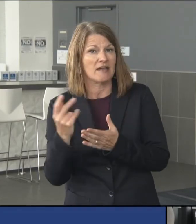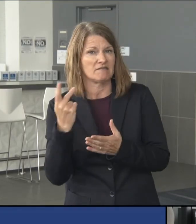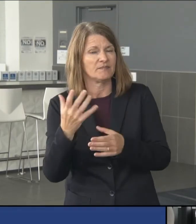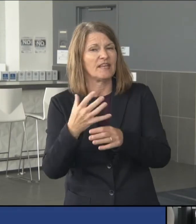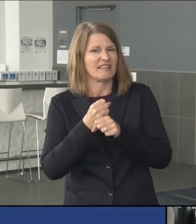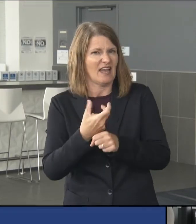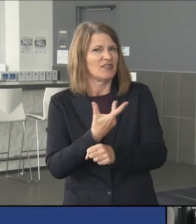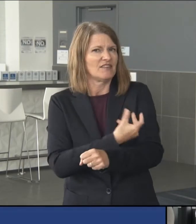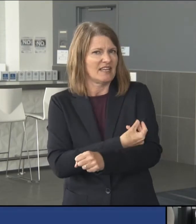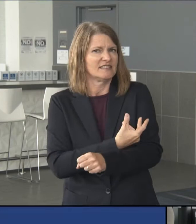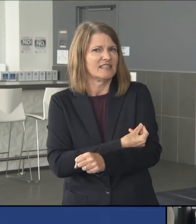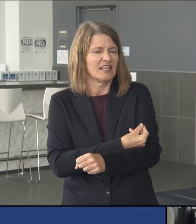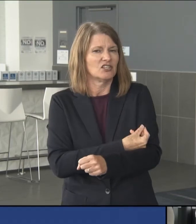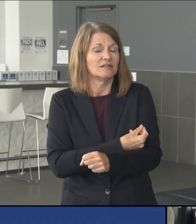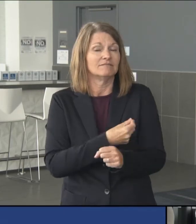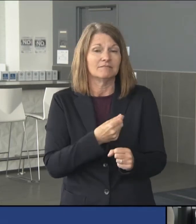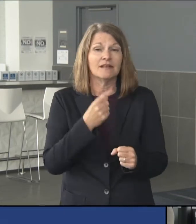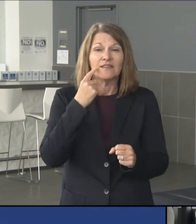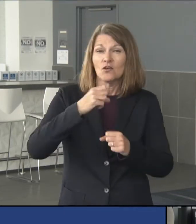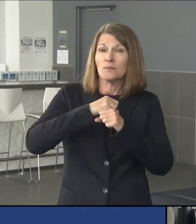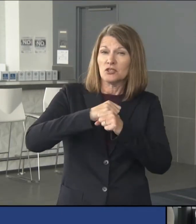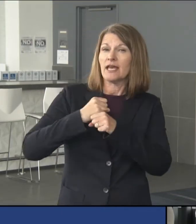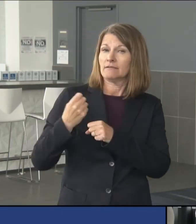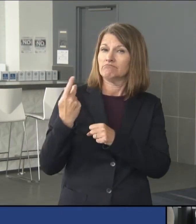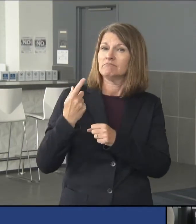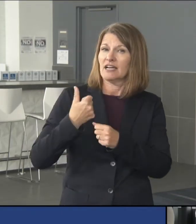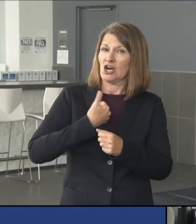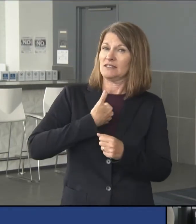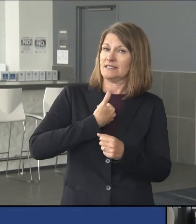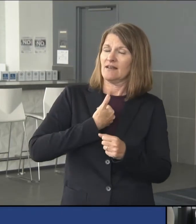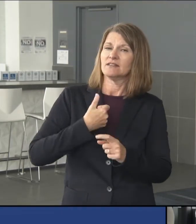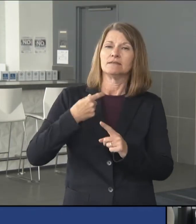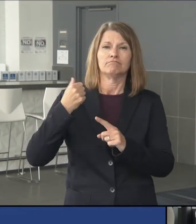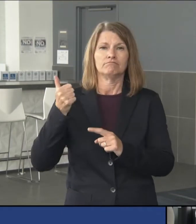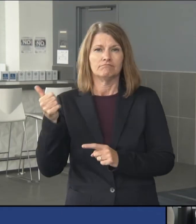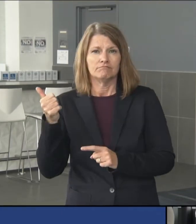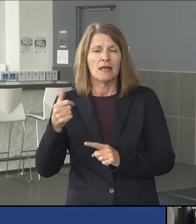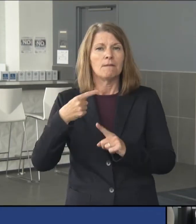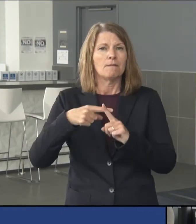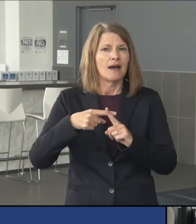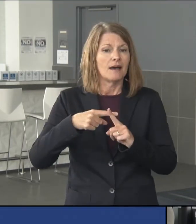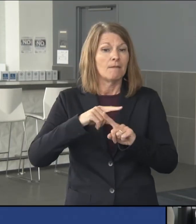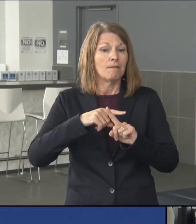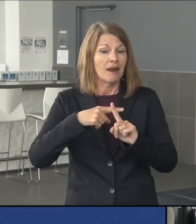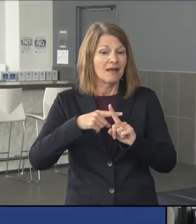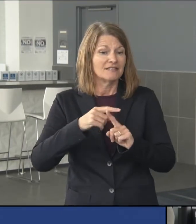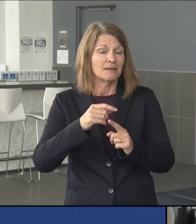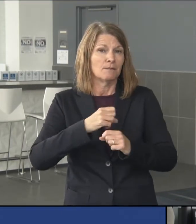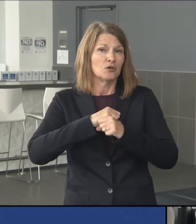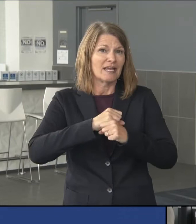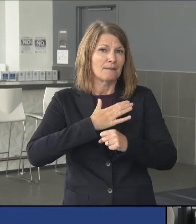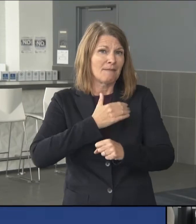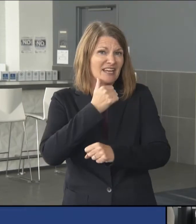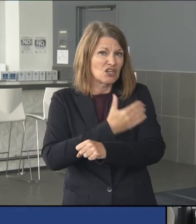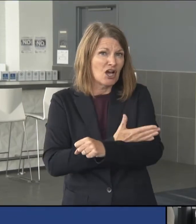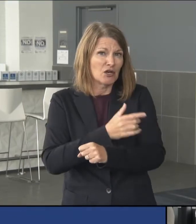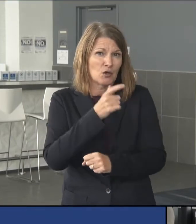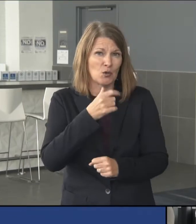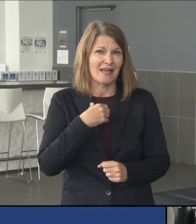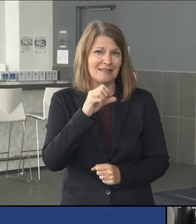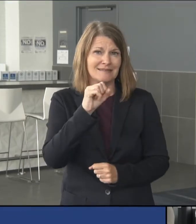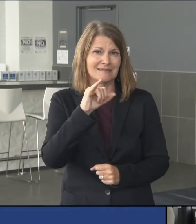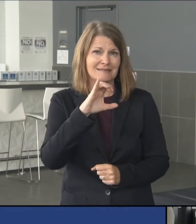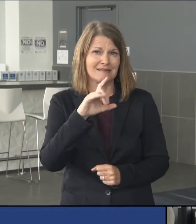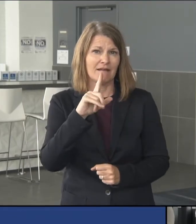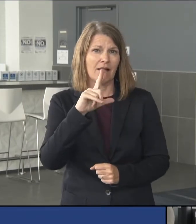got the vaccination, not only to protect ourselves, but to protect my daughter, who has sickle cell from